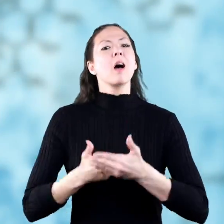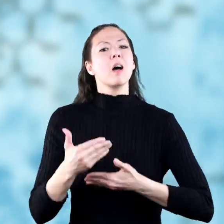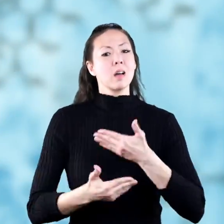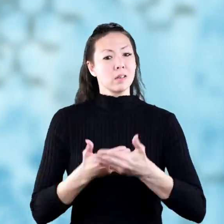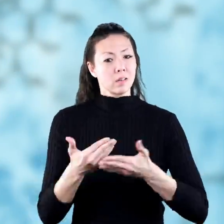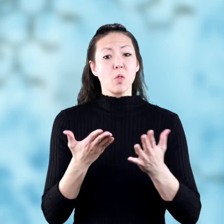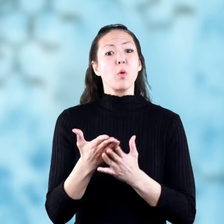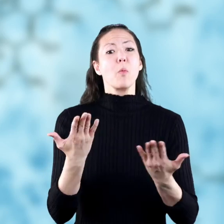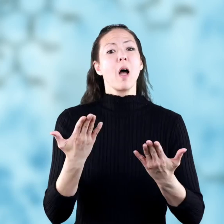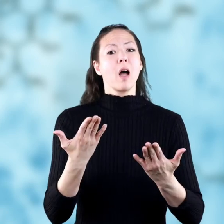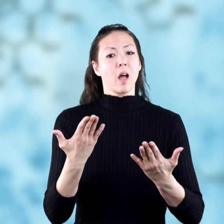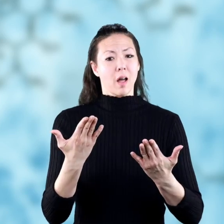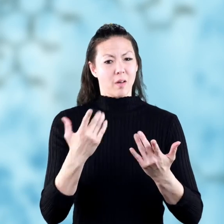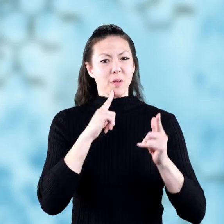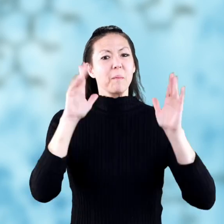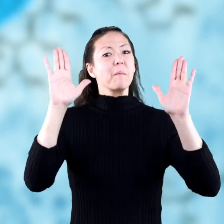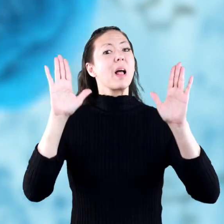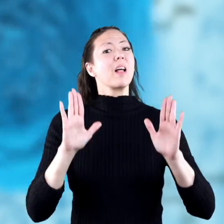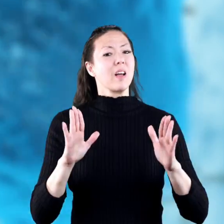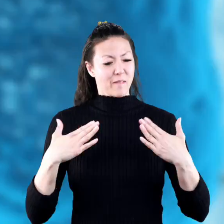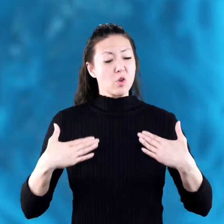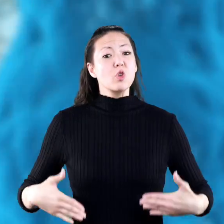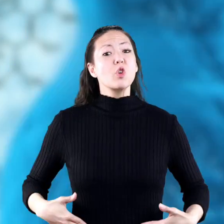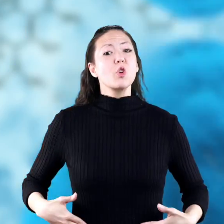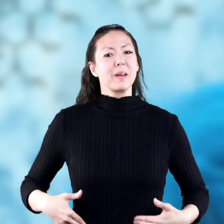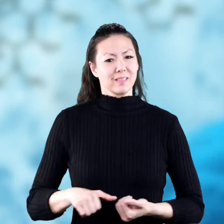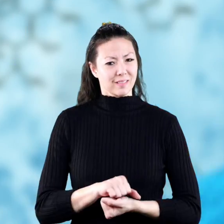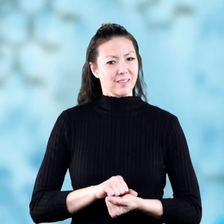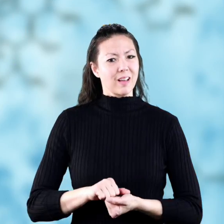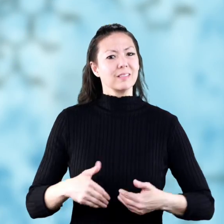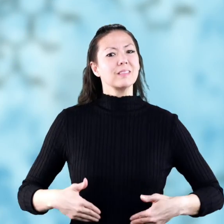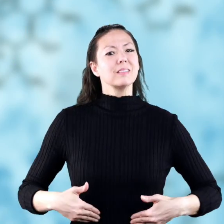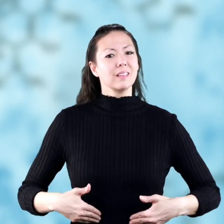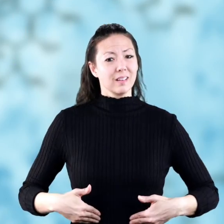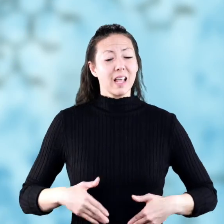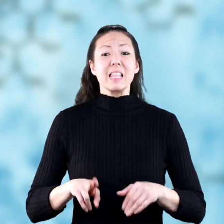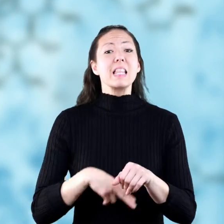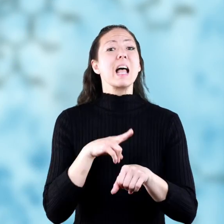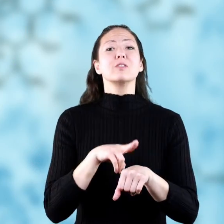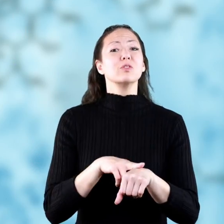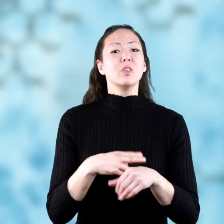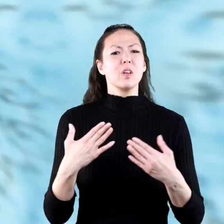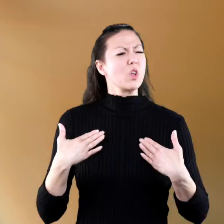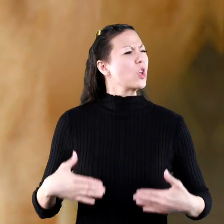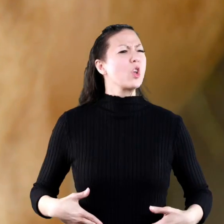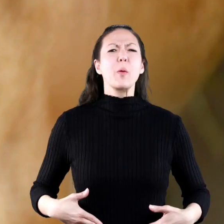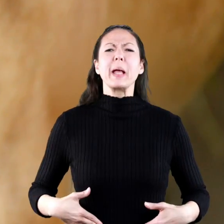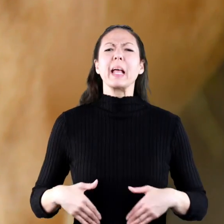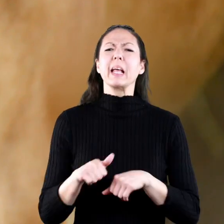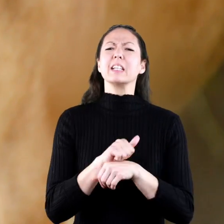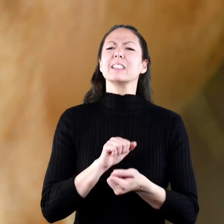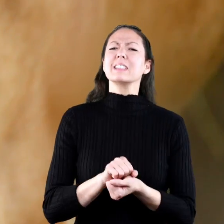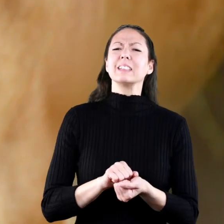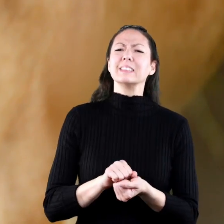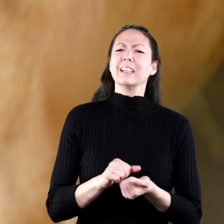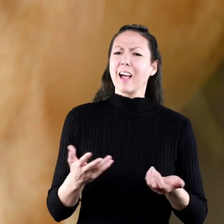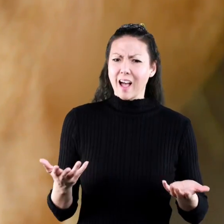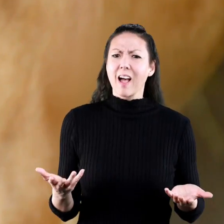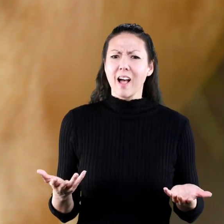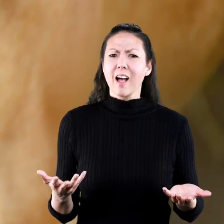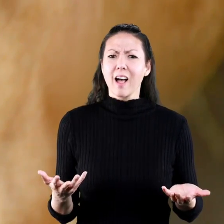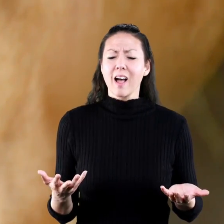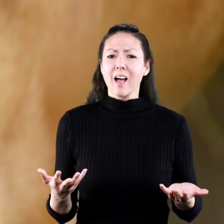This process happens through the miracle of human digestion. Naturally, we mean human digestion, right?